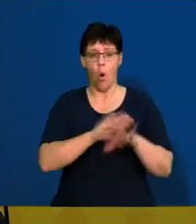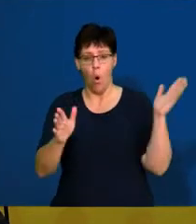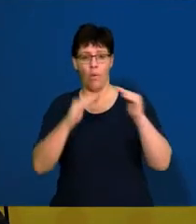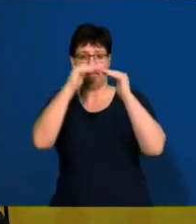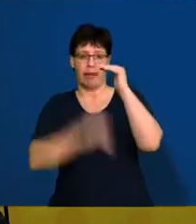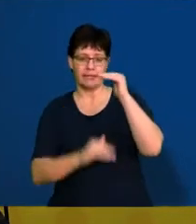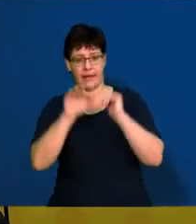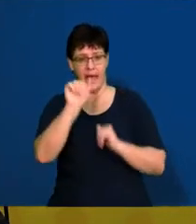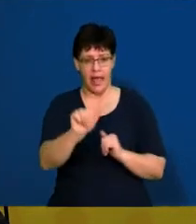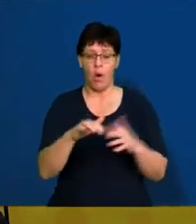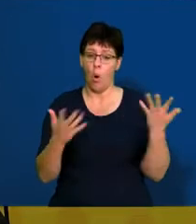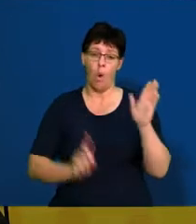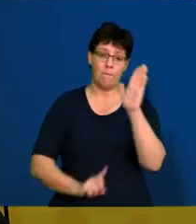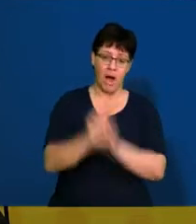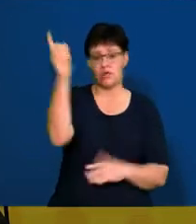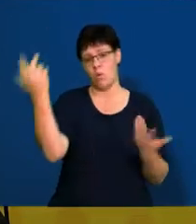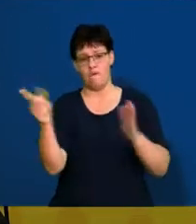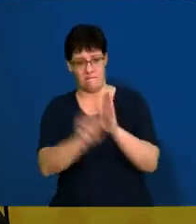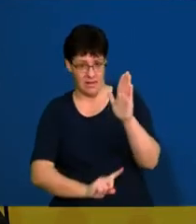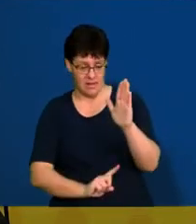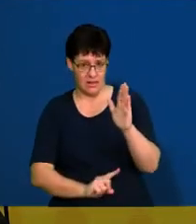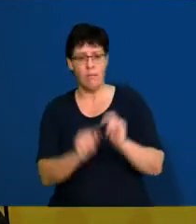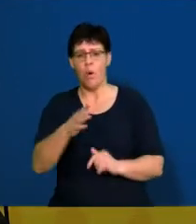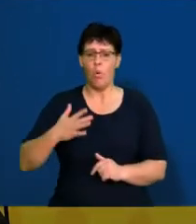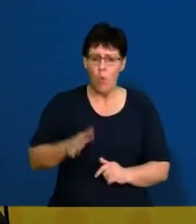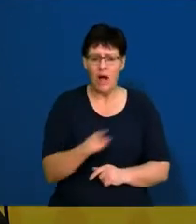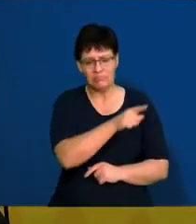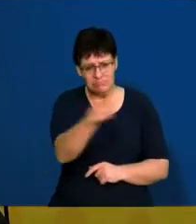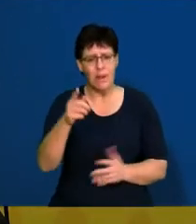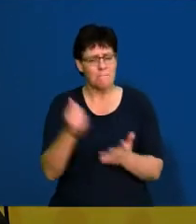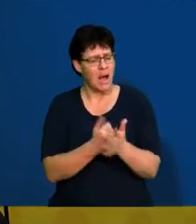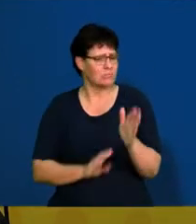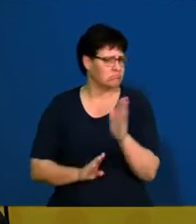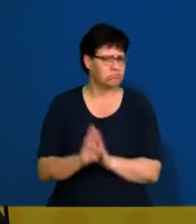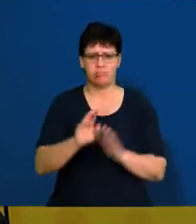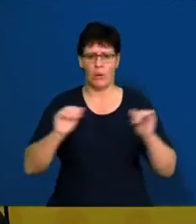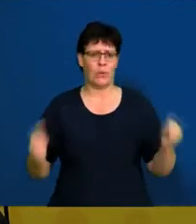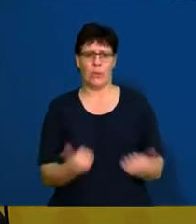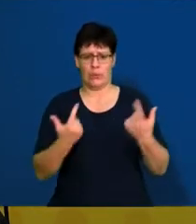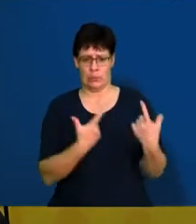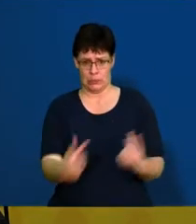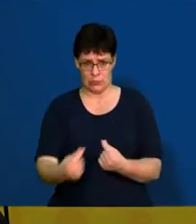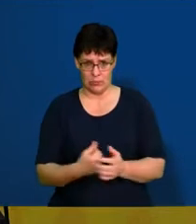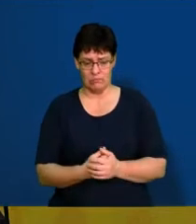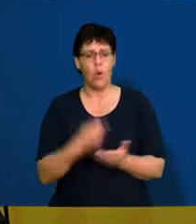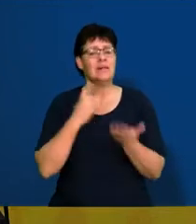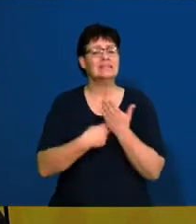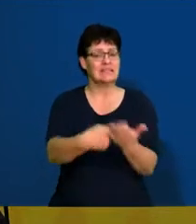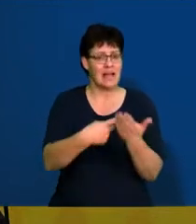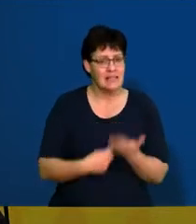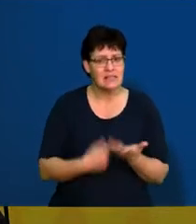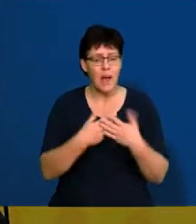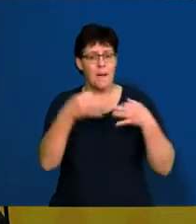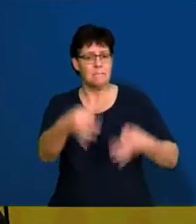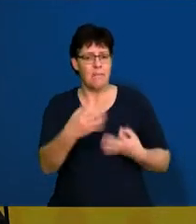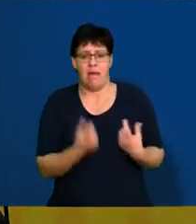distinction, and between passing and failing. And we obviously want you guys to do as well as possible. So, we're going to discuss what's going to be happening in your